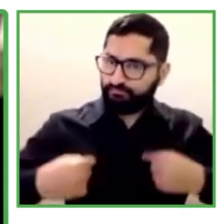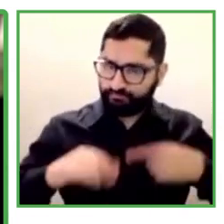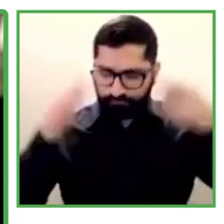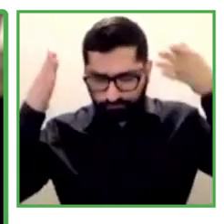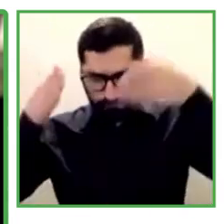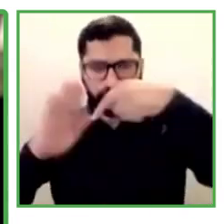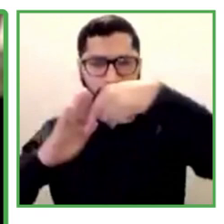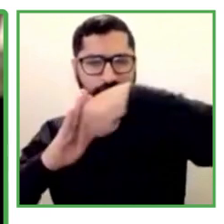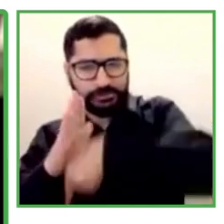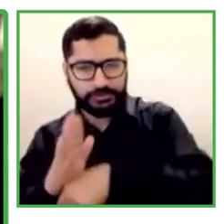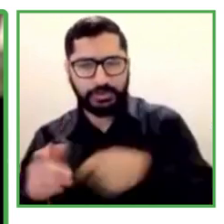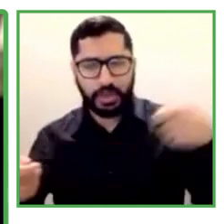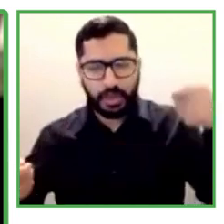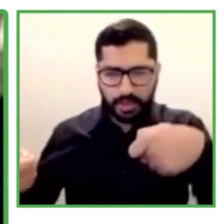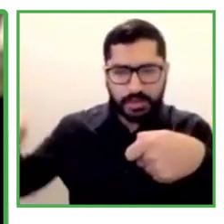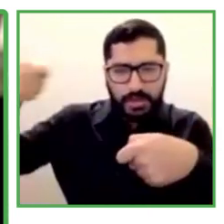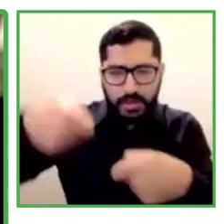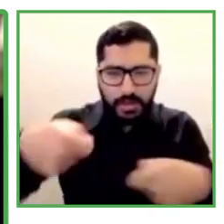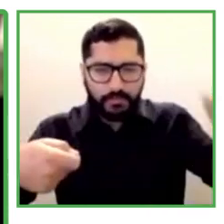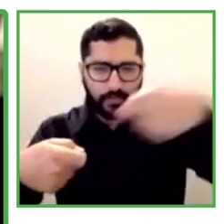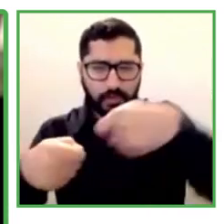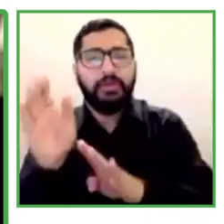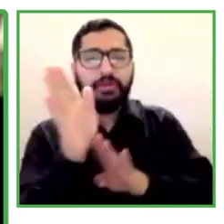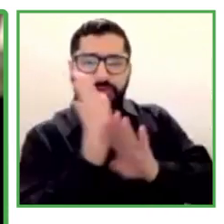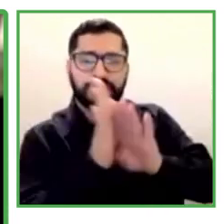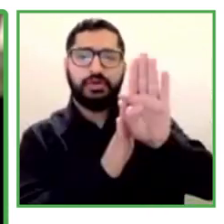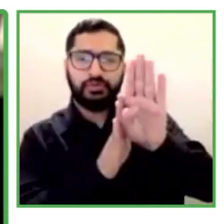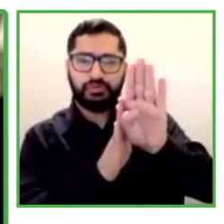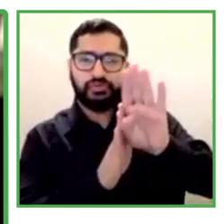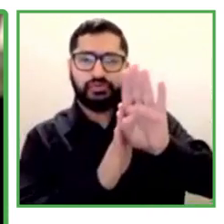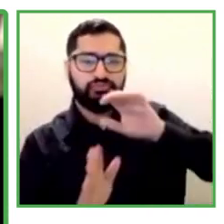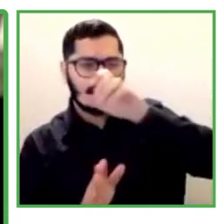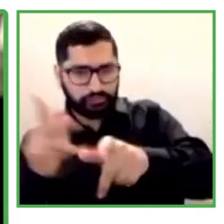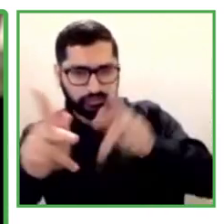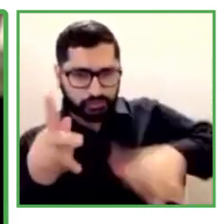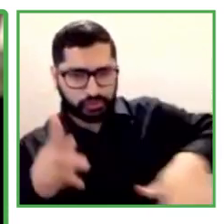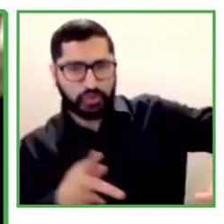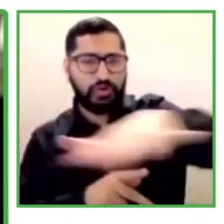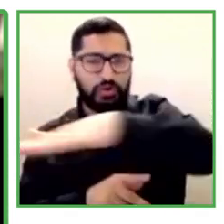development of all of our collaborators that way. Thank you very much.